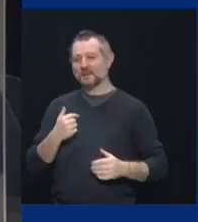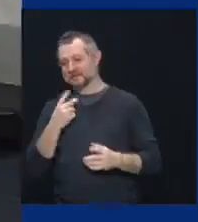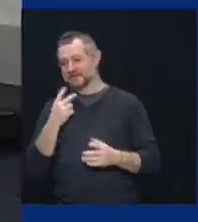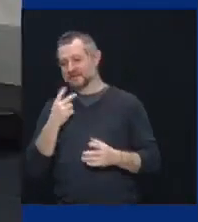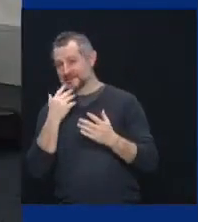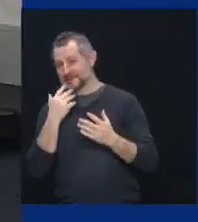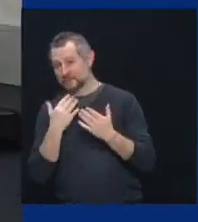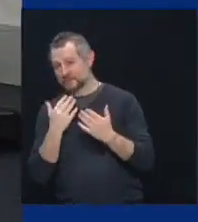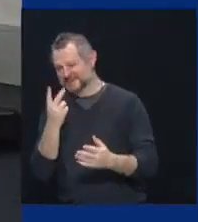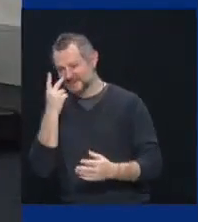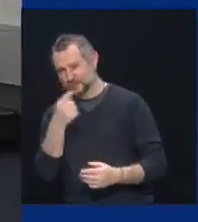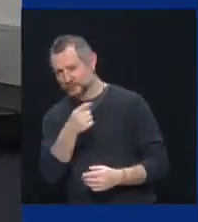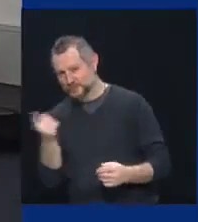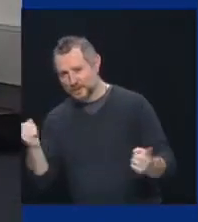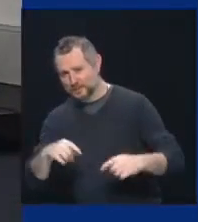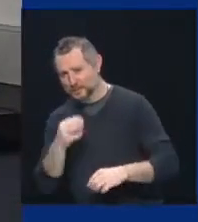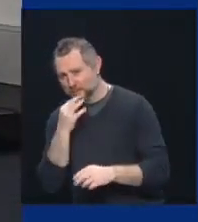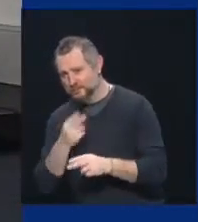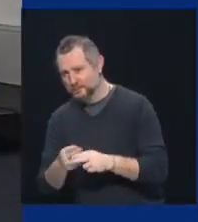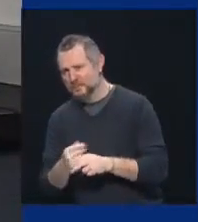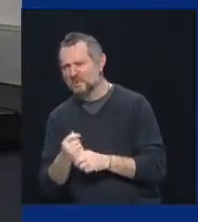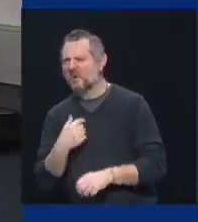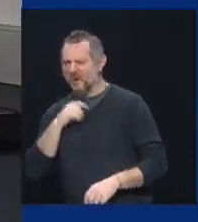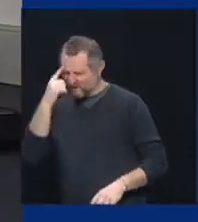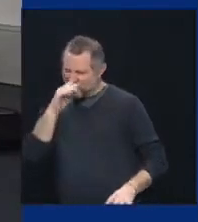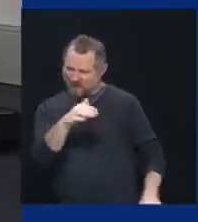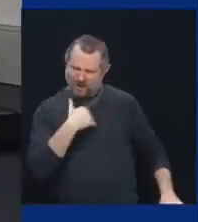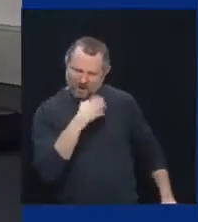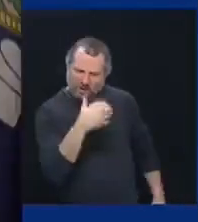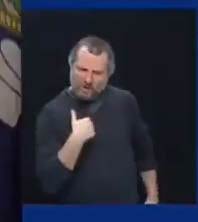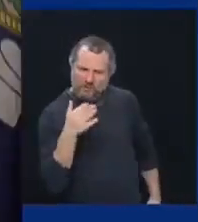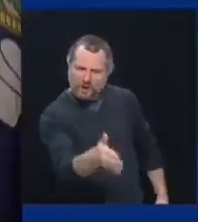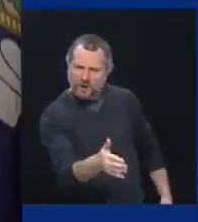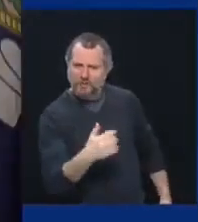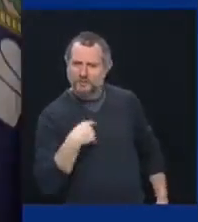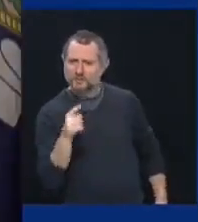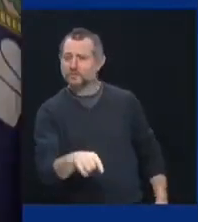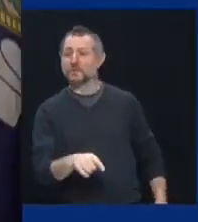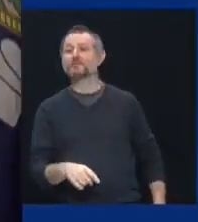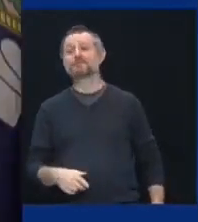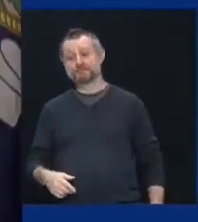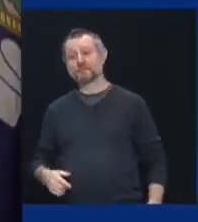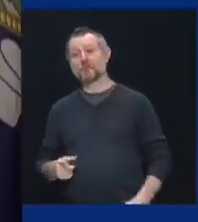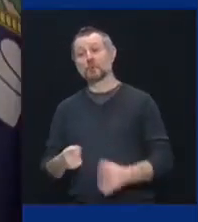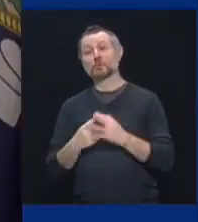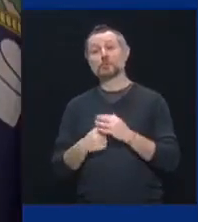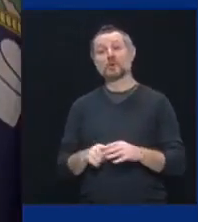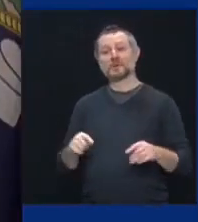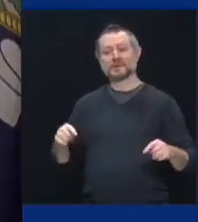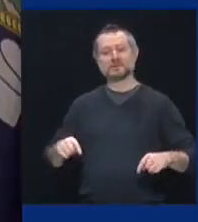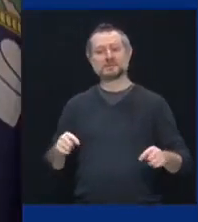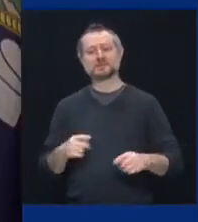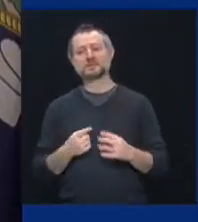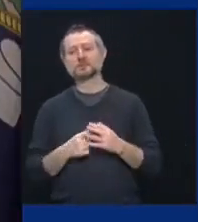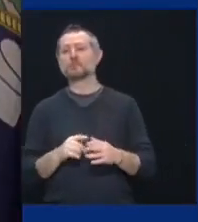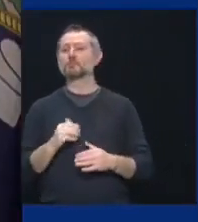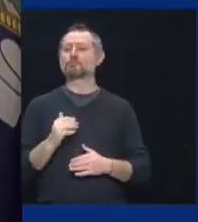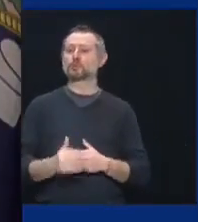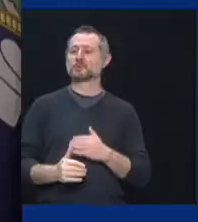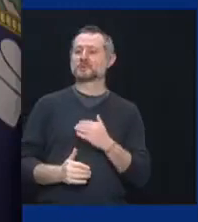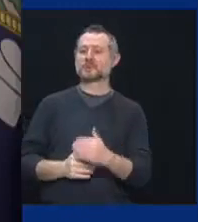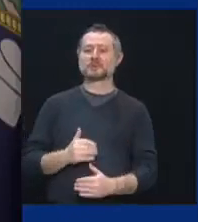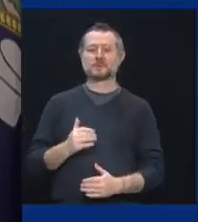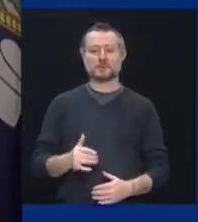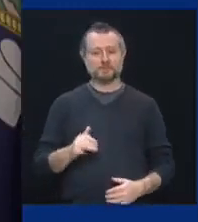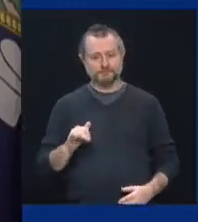be there. I'll be there. So let's start, uh, as we said before, this is a process. It's an intelligent